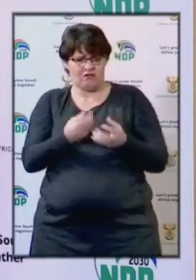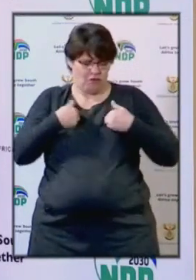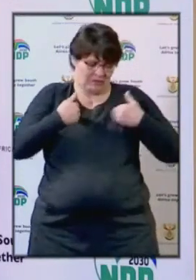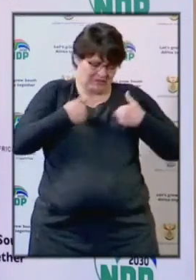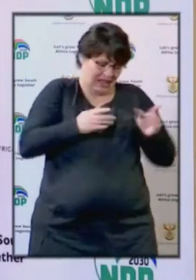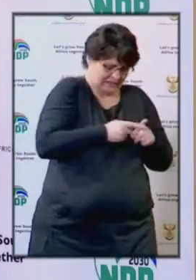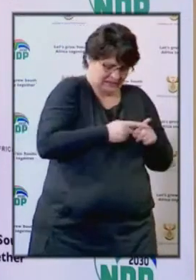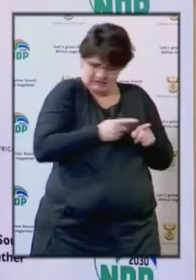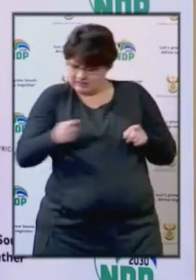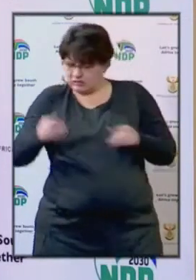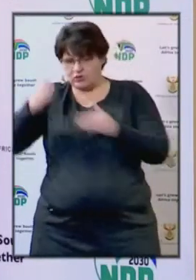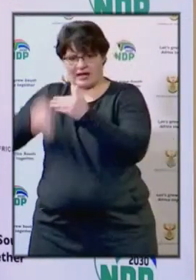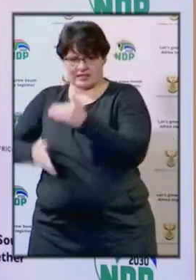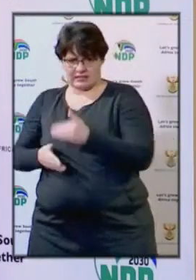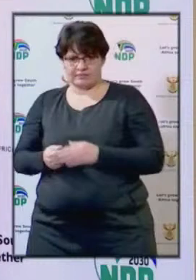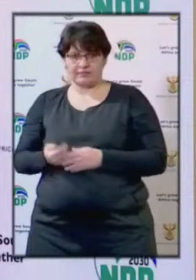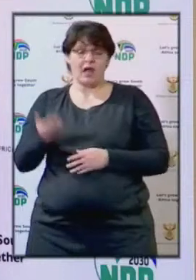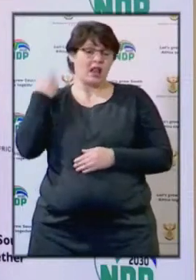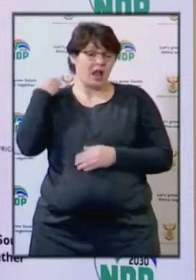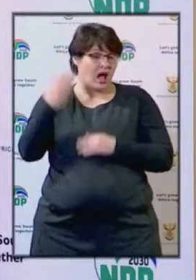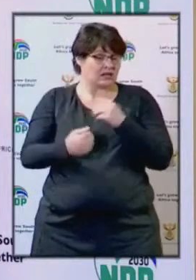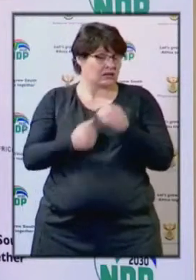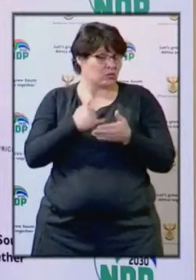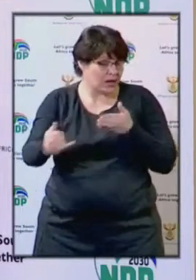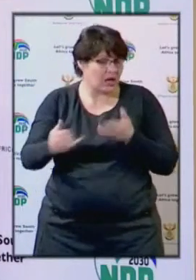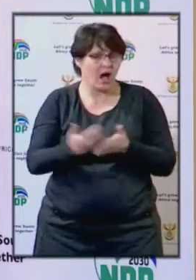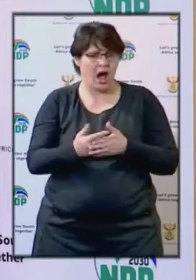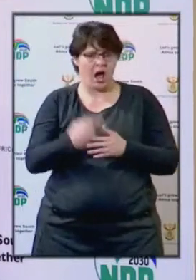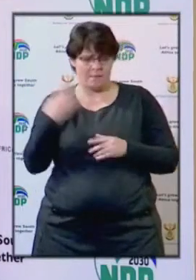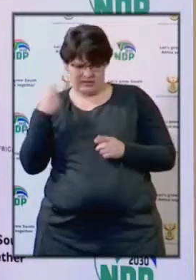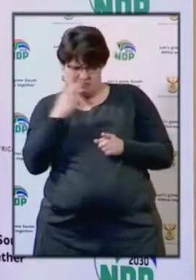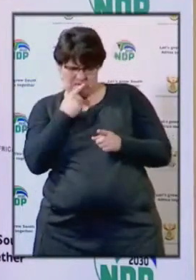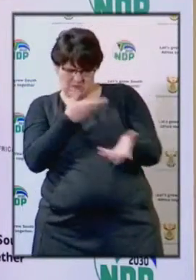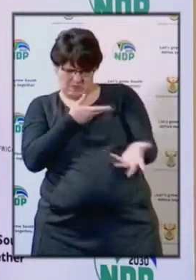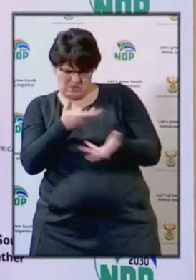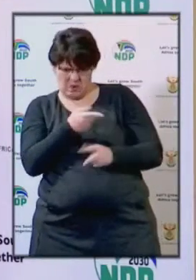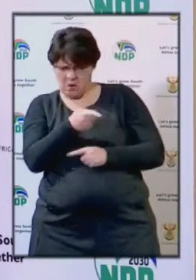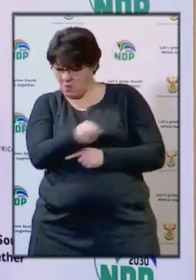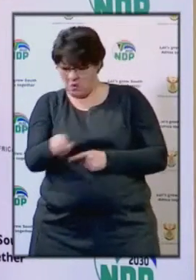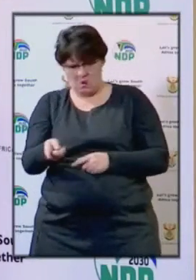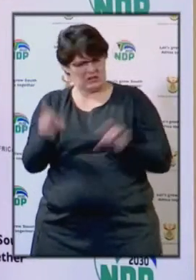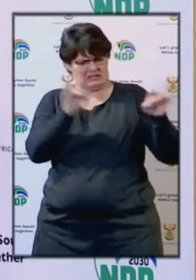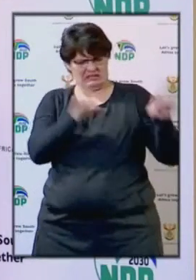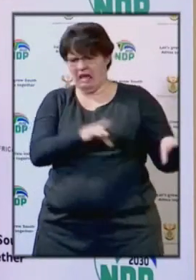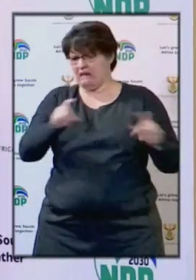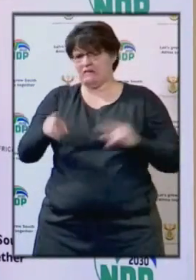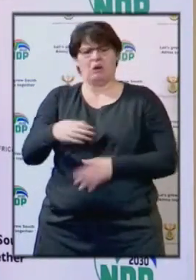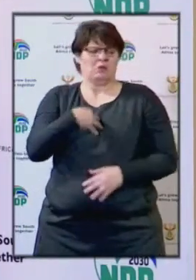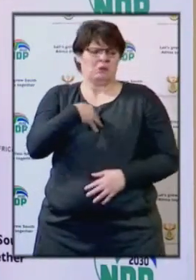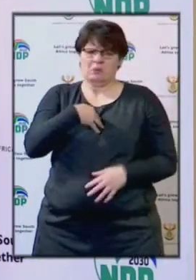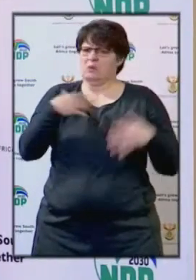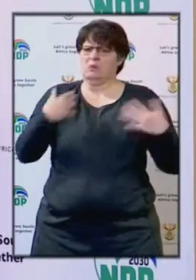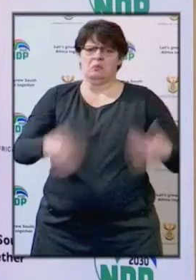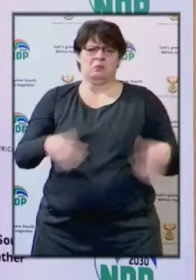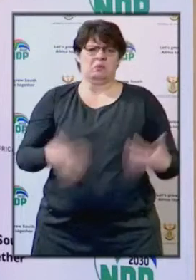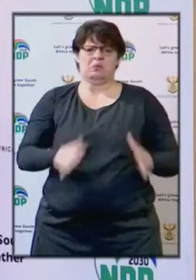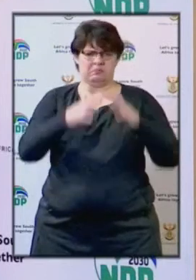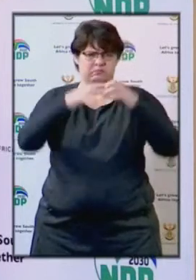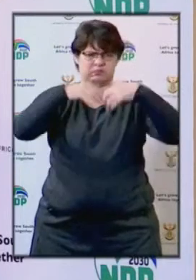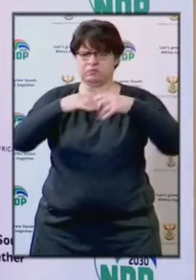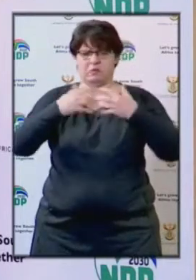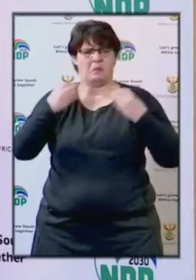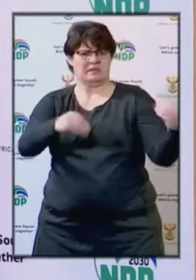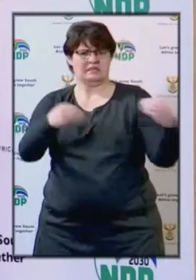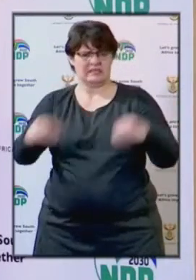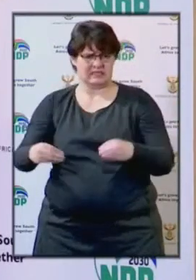the president held discussions with the tourism sector regarding the challenges and hardships of this sector